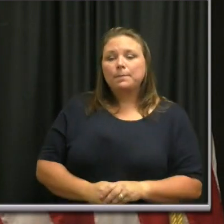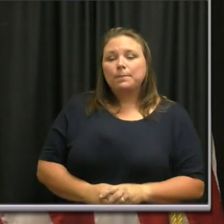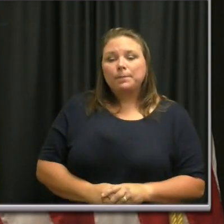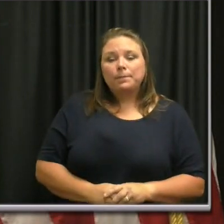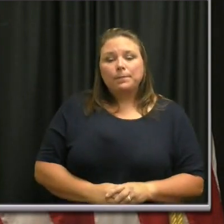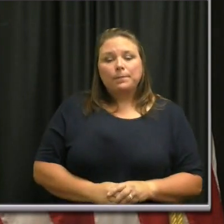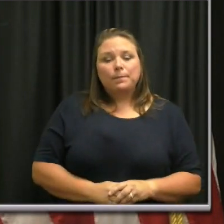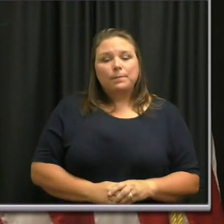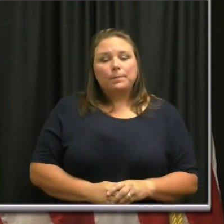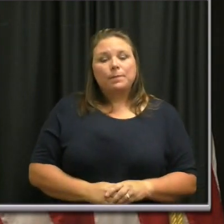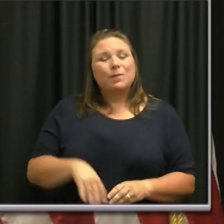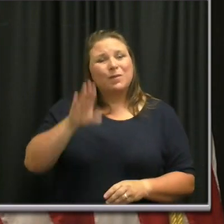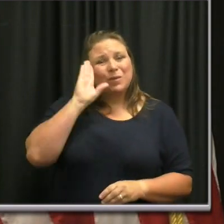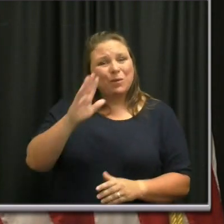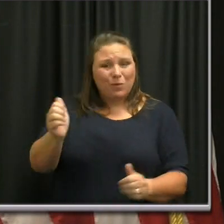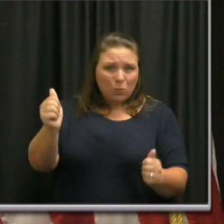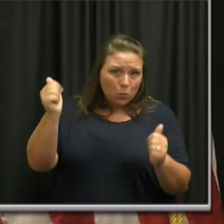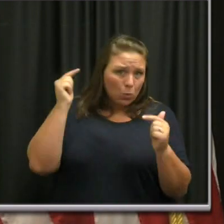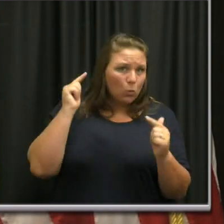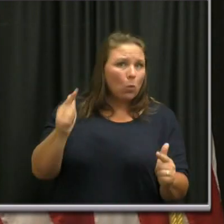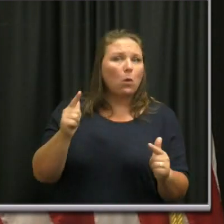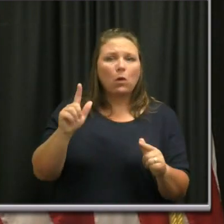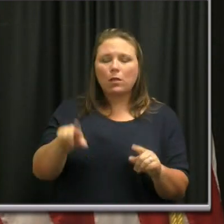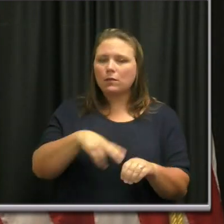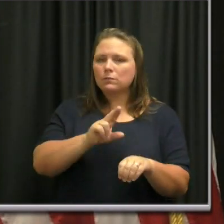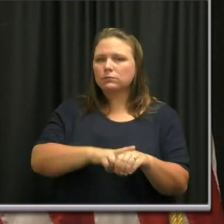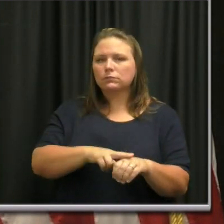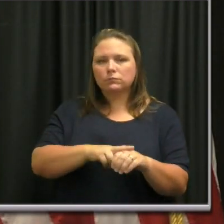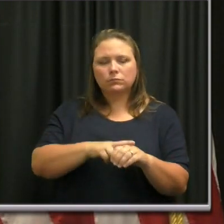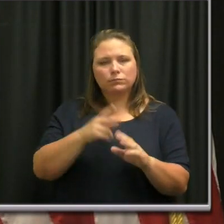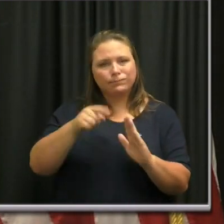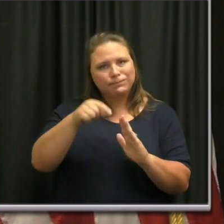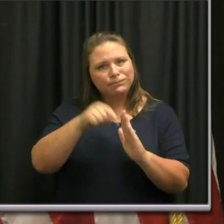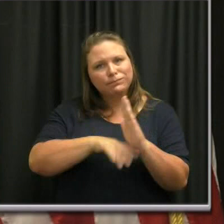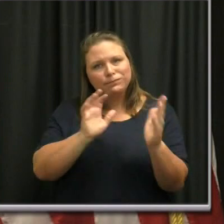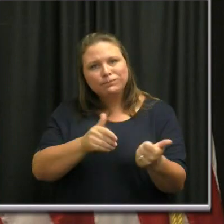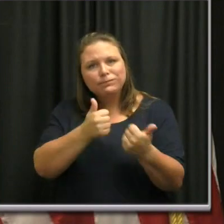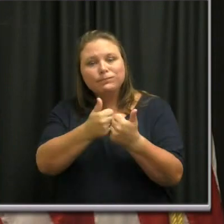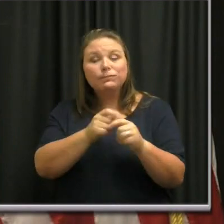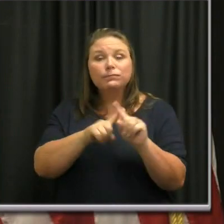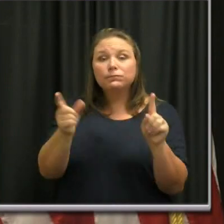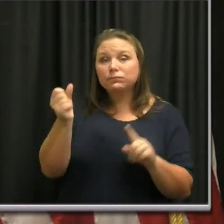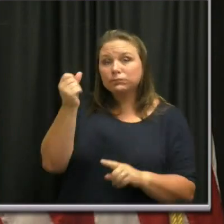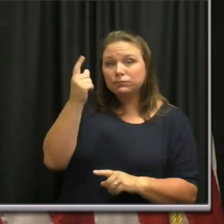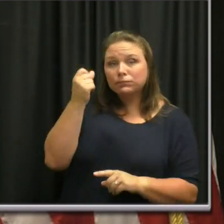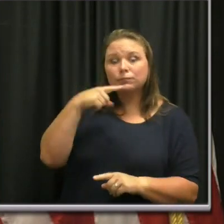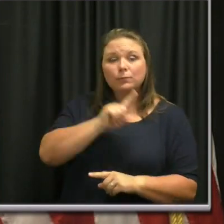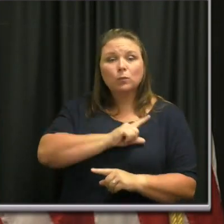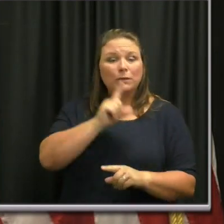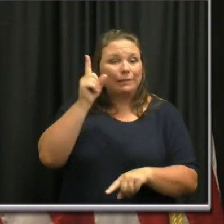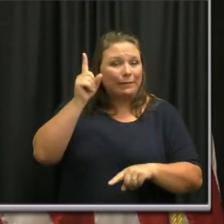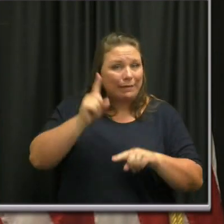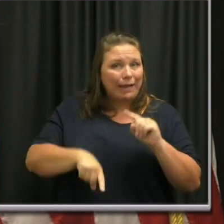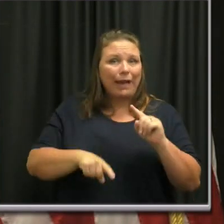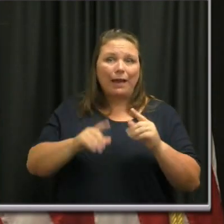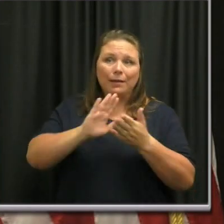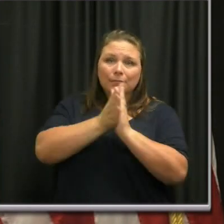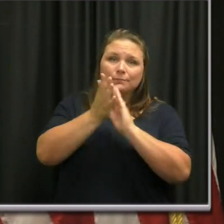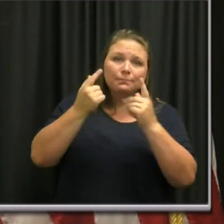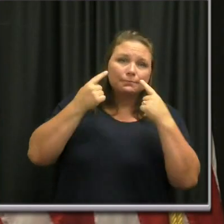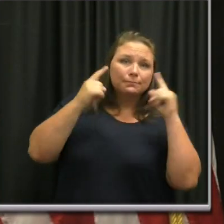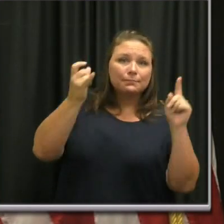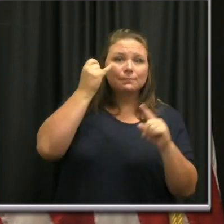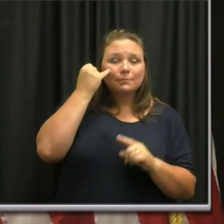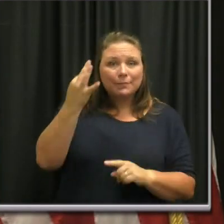All of this is going to be, of course, a deep challenge, but the one thing we know is we cannot get there unless